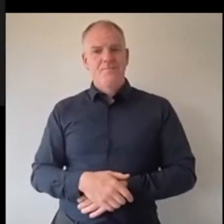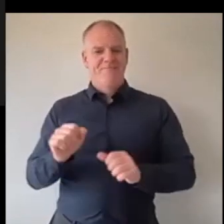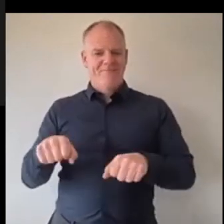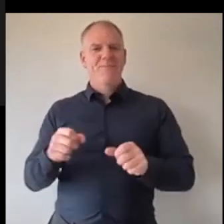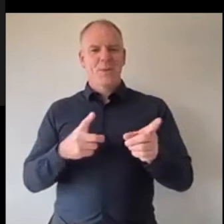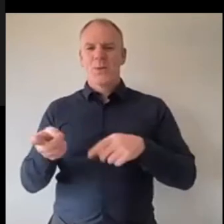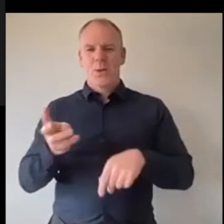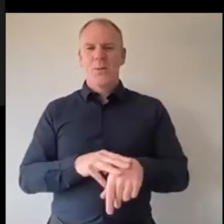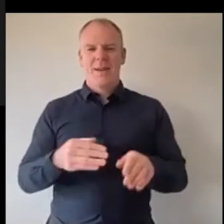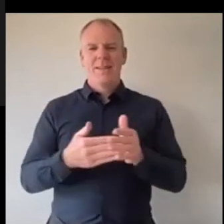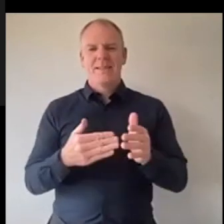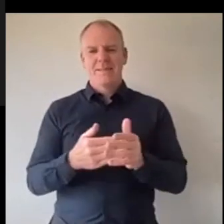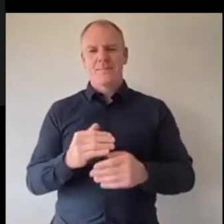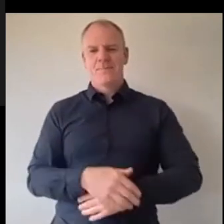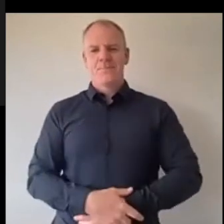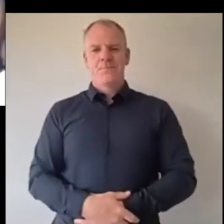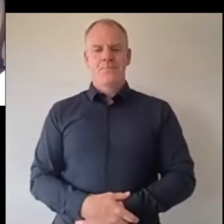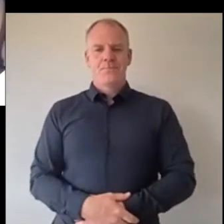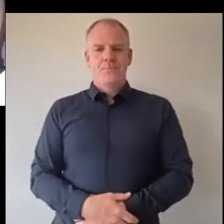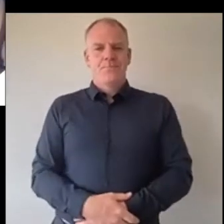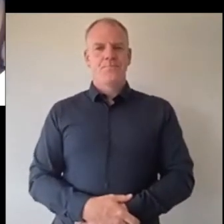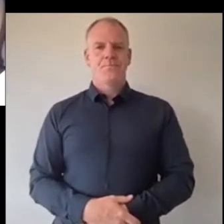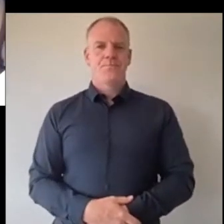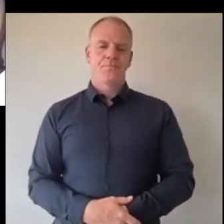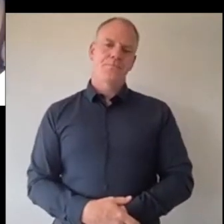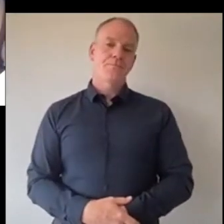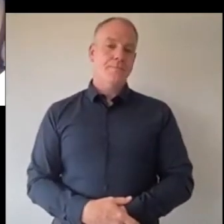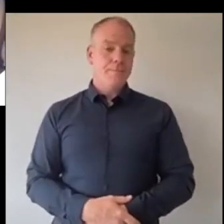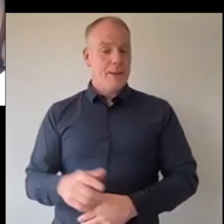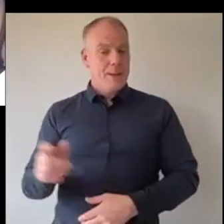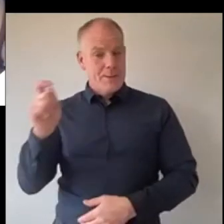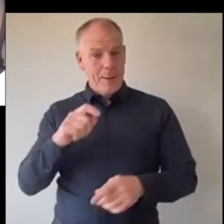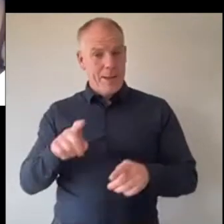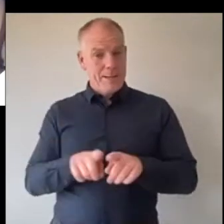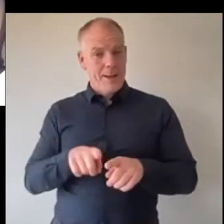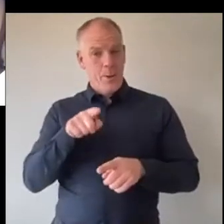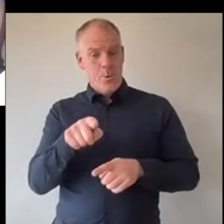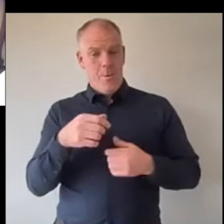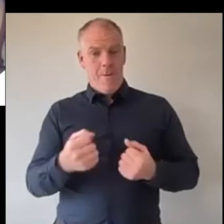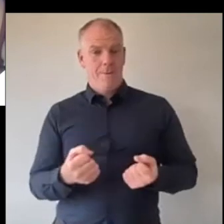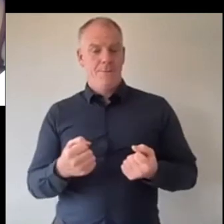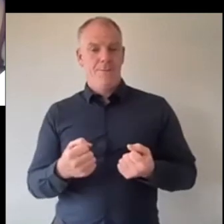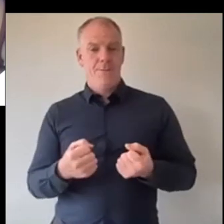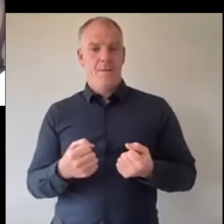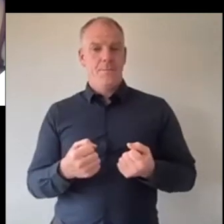they're doing good and I also heard that you have been giving your